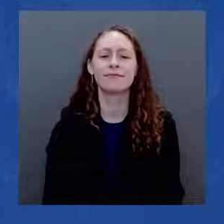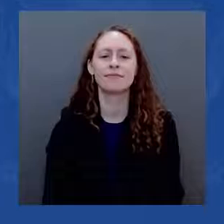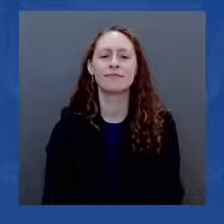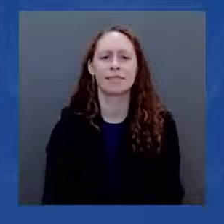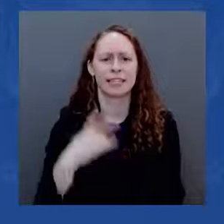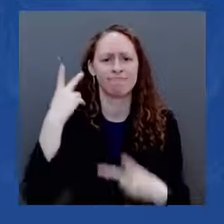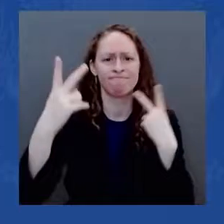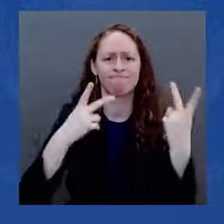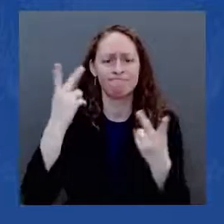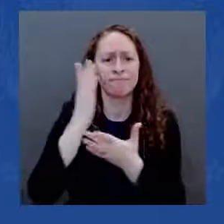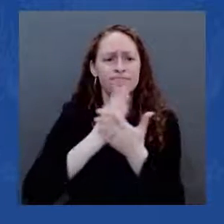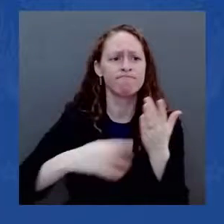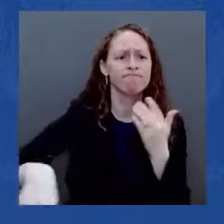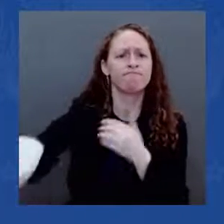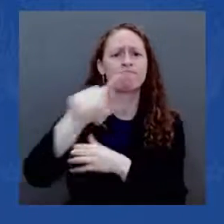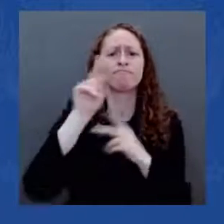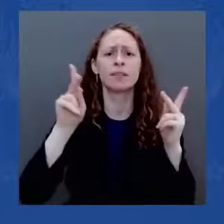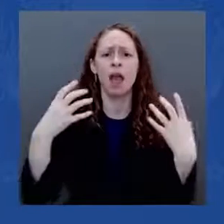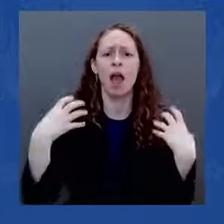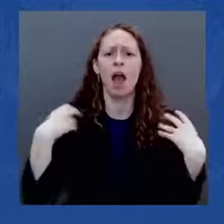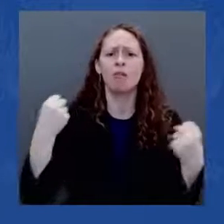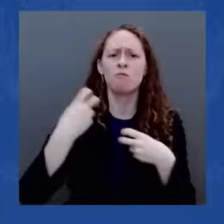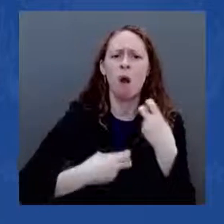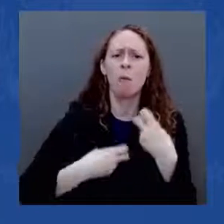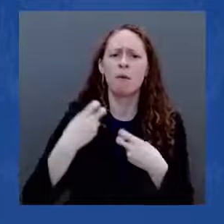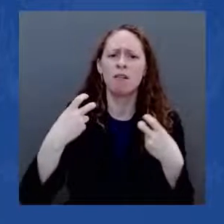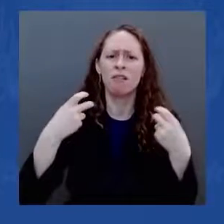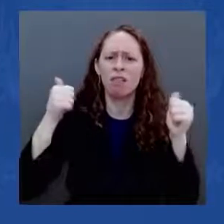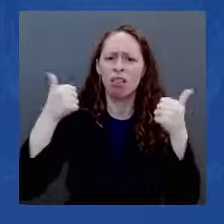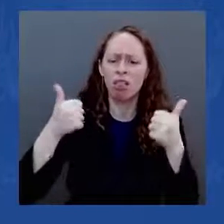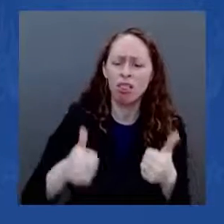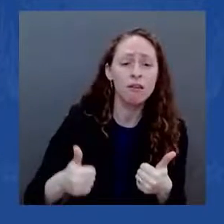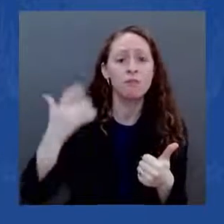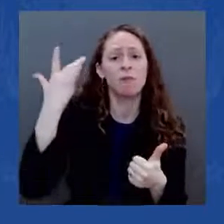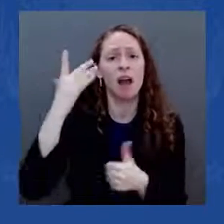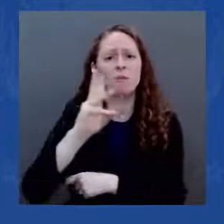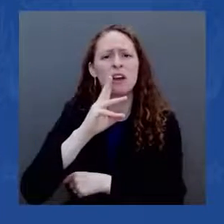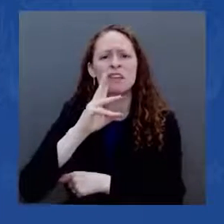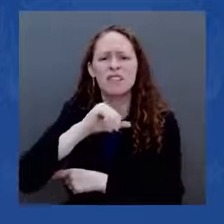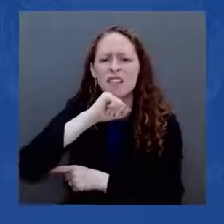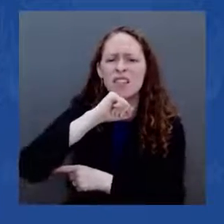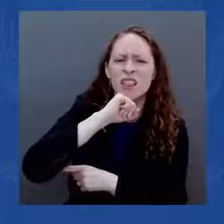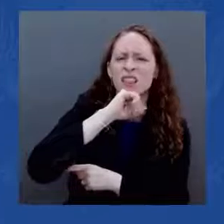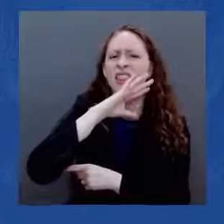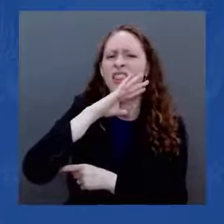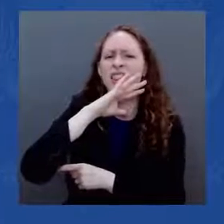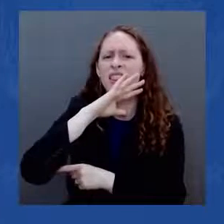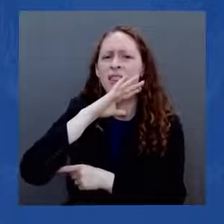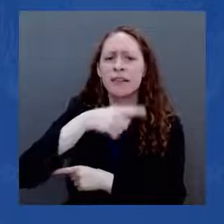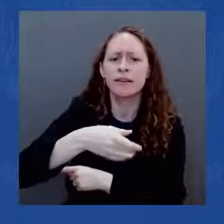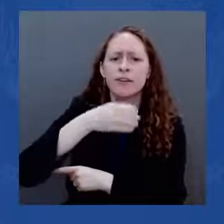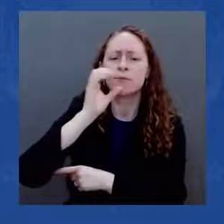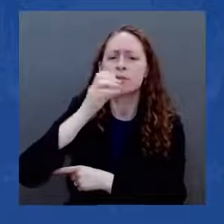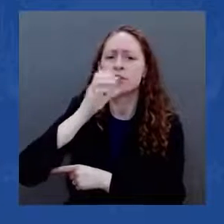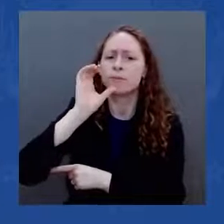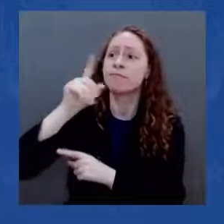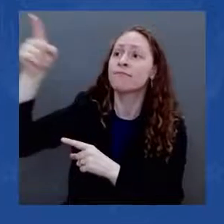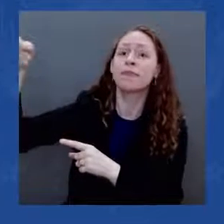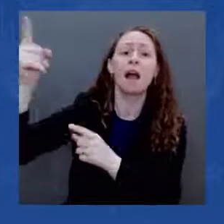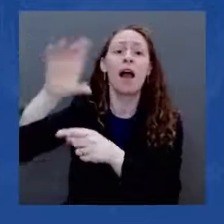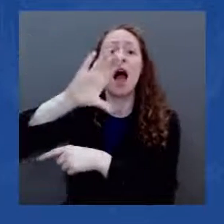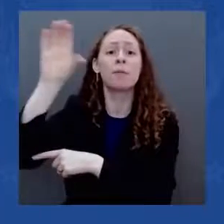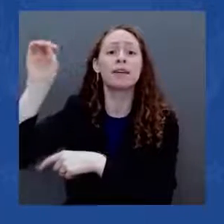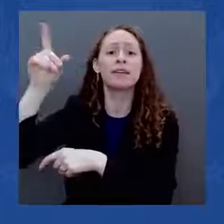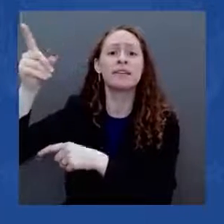I want you to know, I see you, I hear you, we understand. And I've seen and we've understand the damage done in places like Flint,